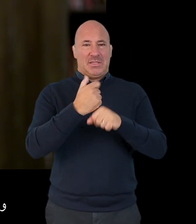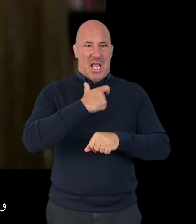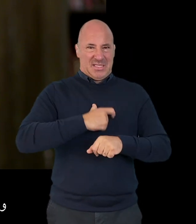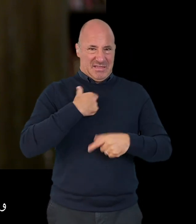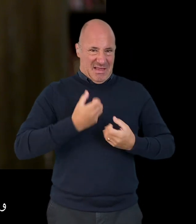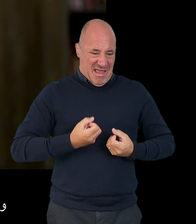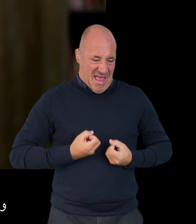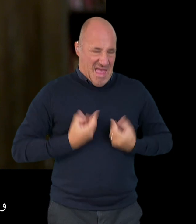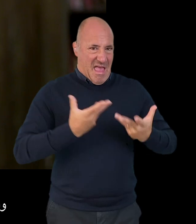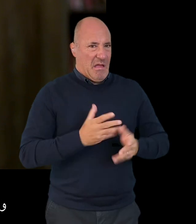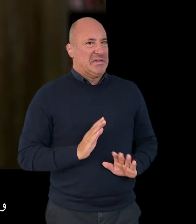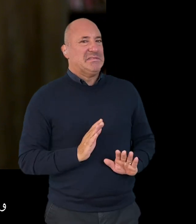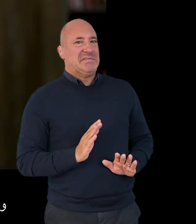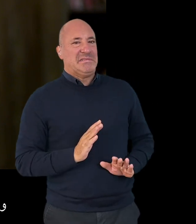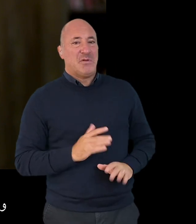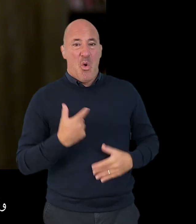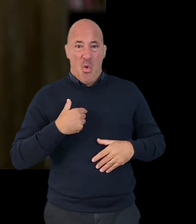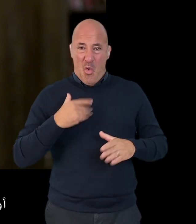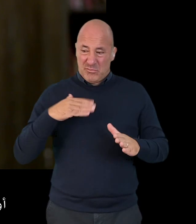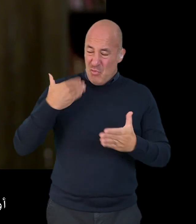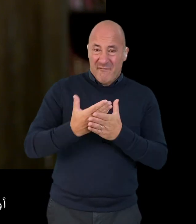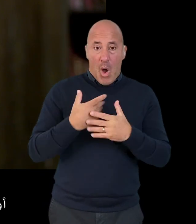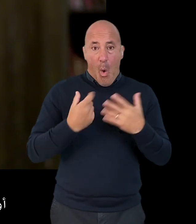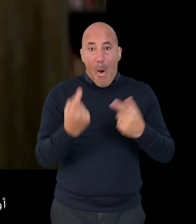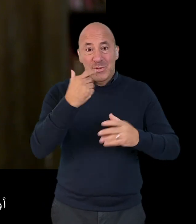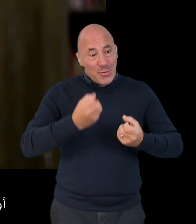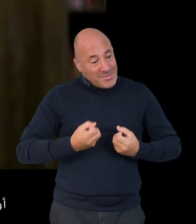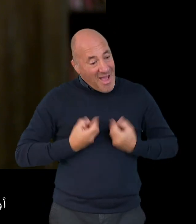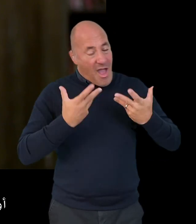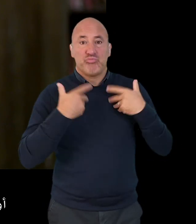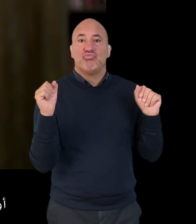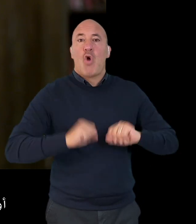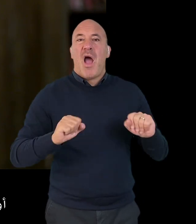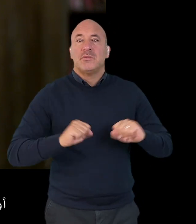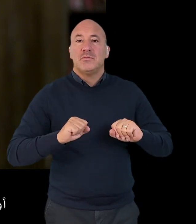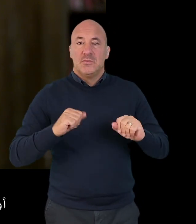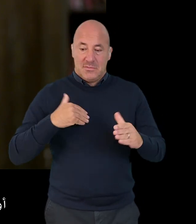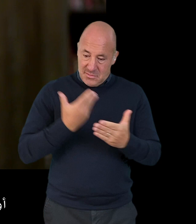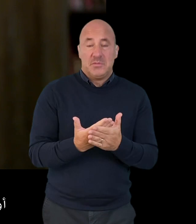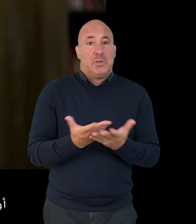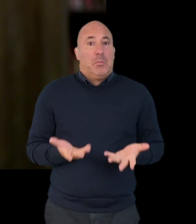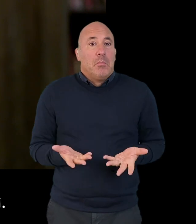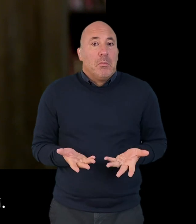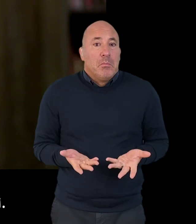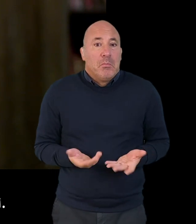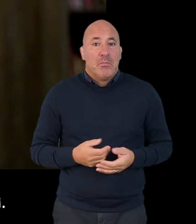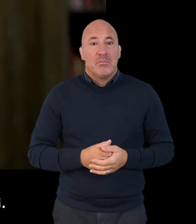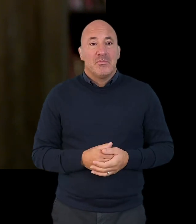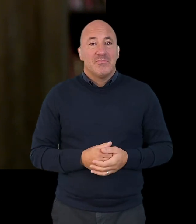and you may not want to express your gender identity or have the opportunity to express it so far or